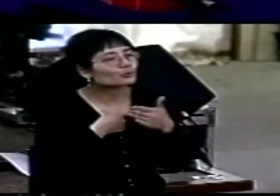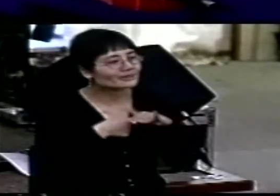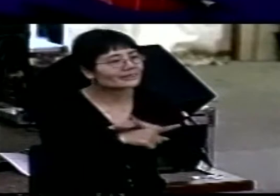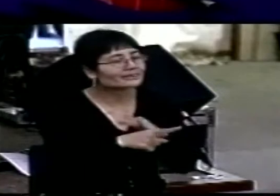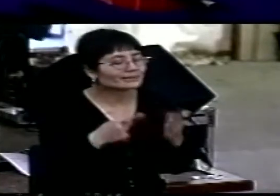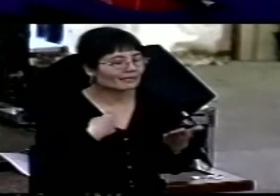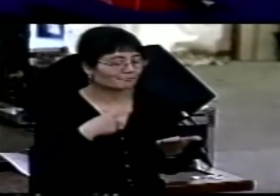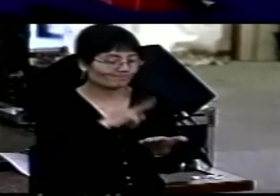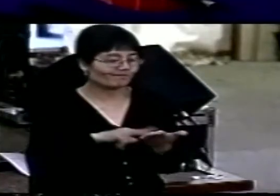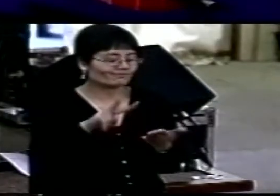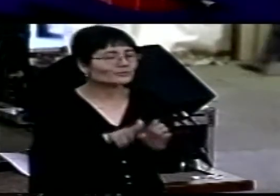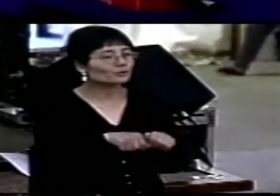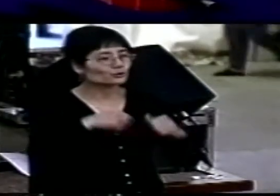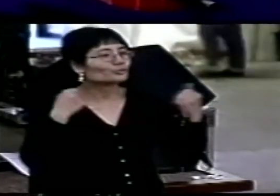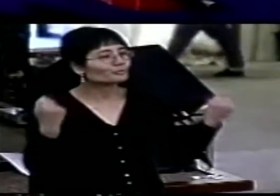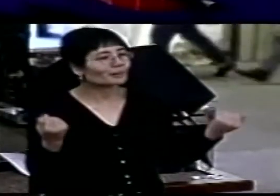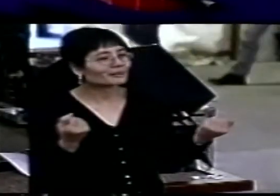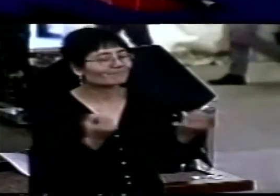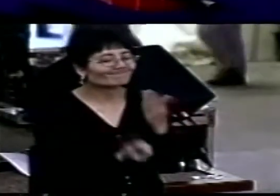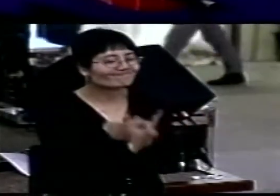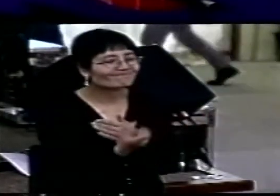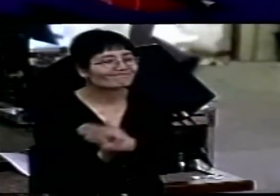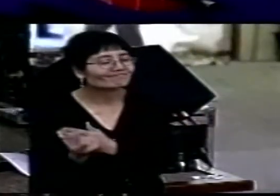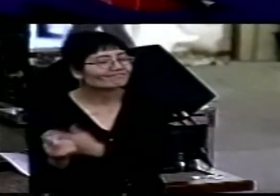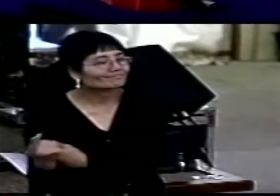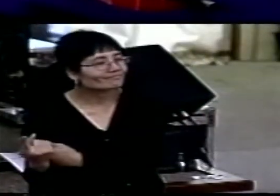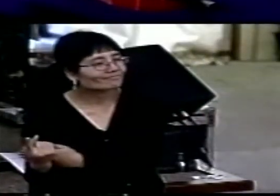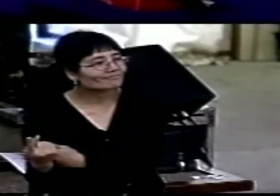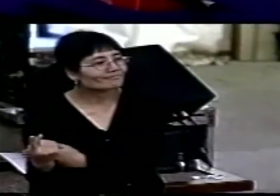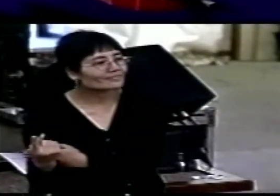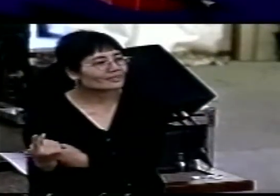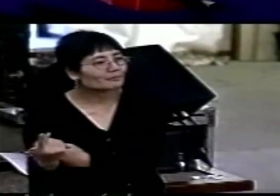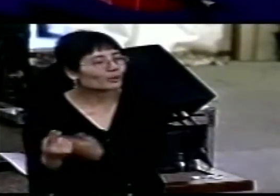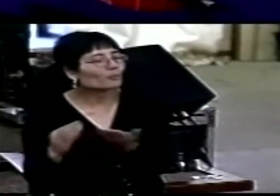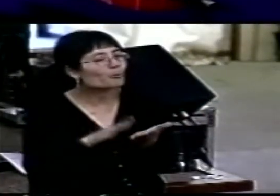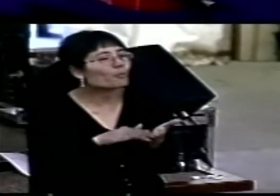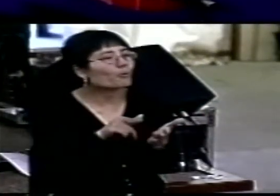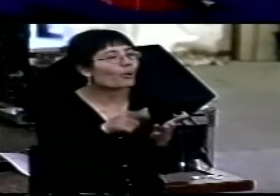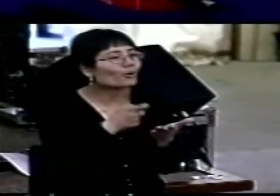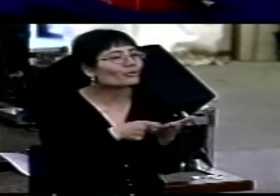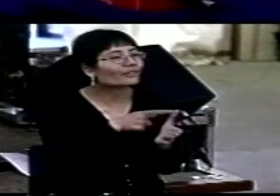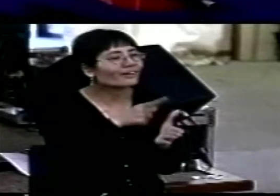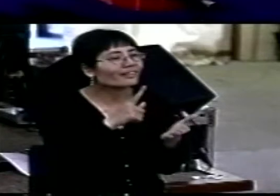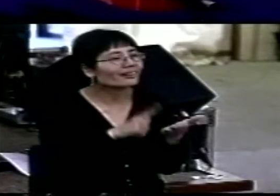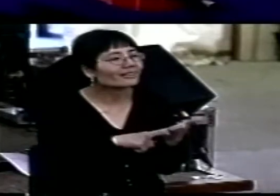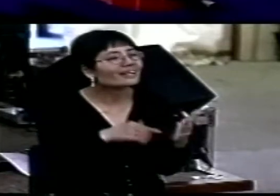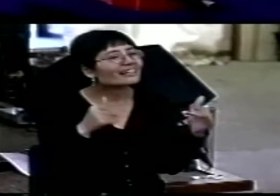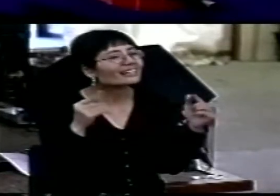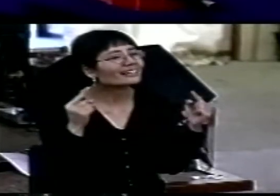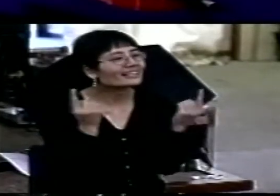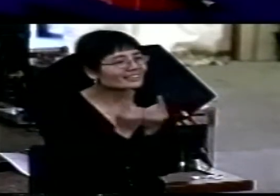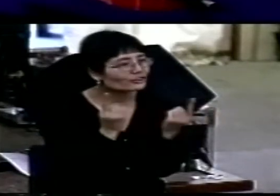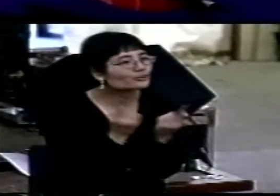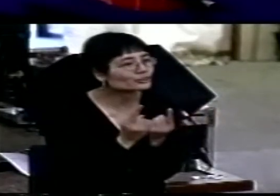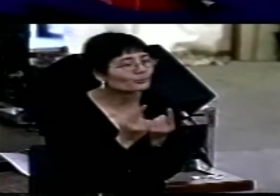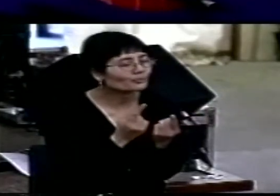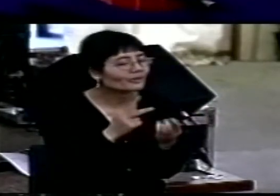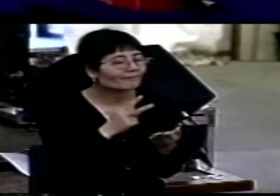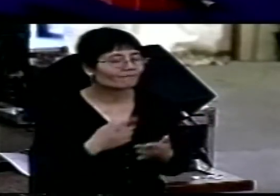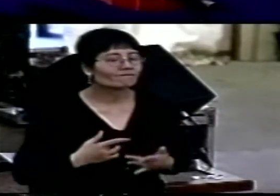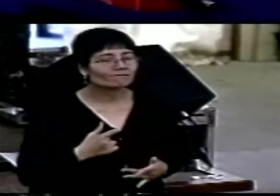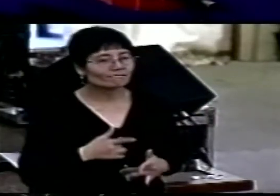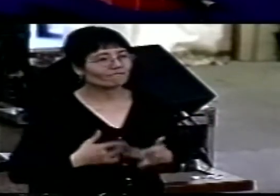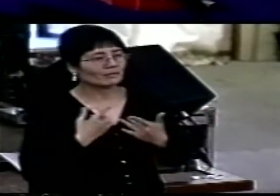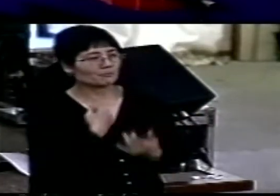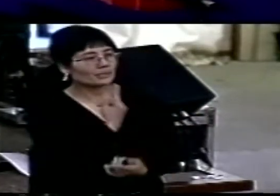newspaper and reading some article about some particular moral issue or situation in our country and feeling to myself, if